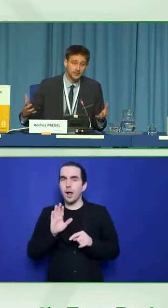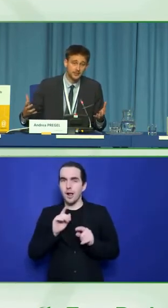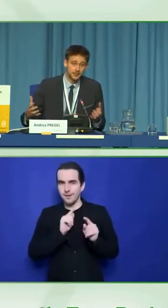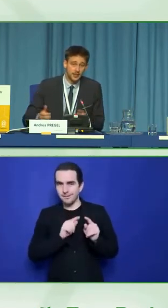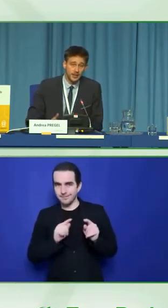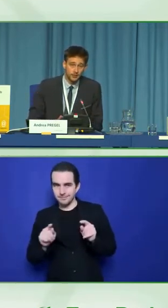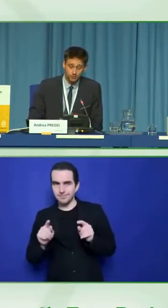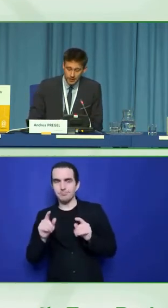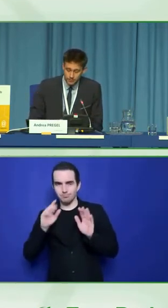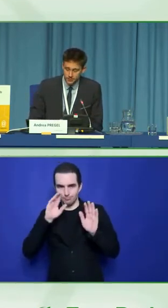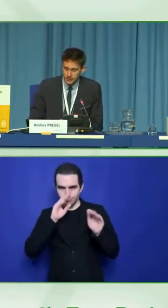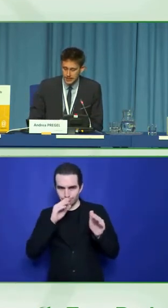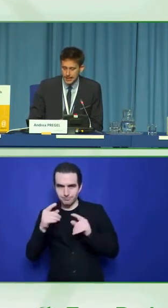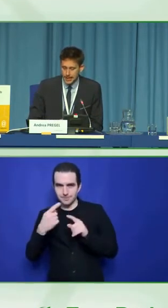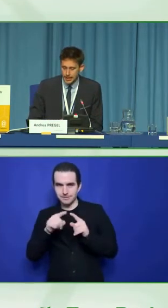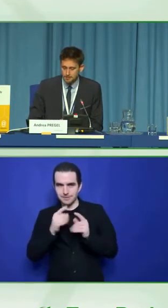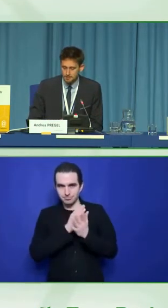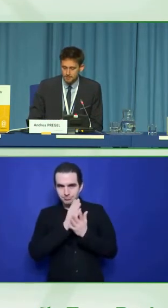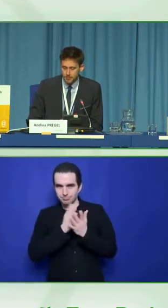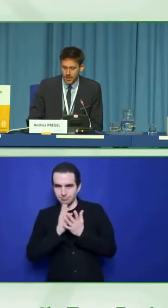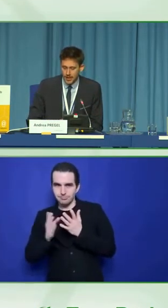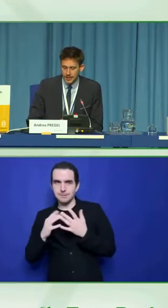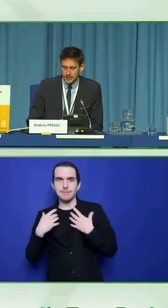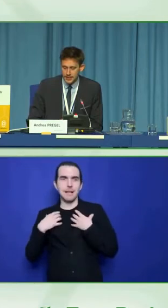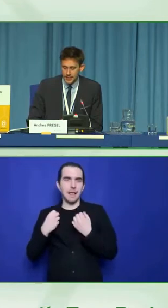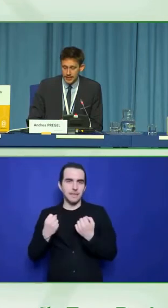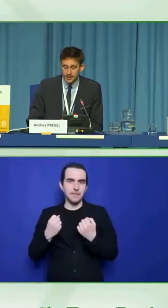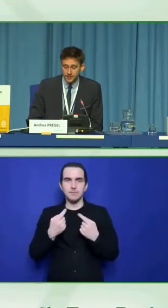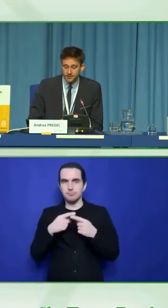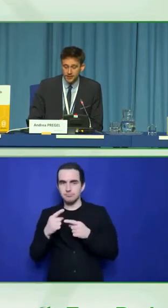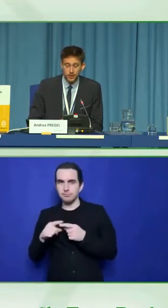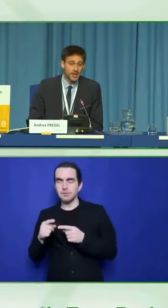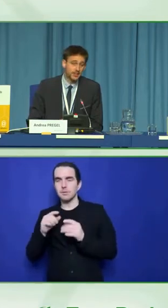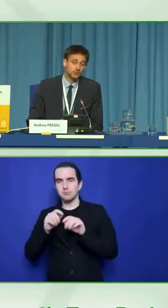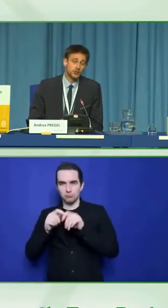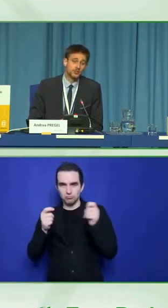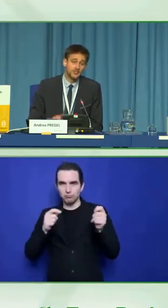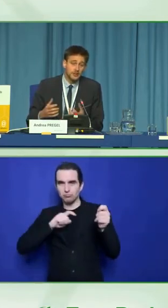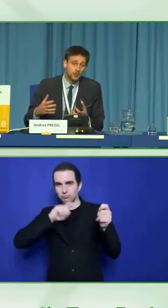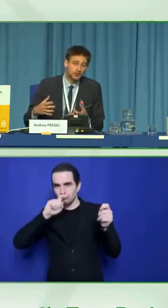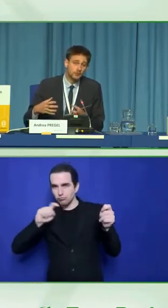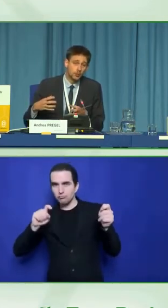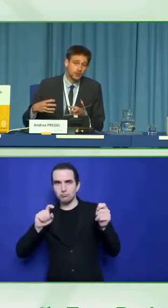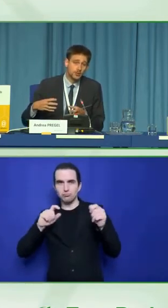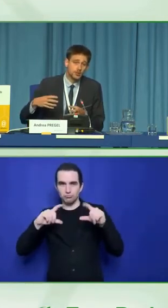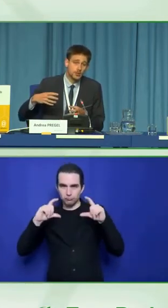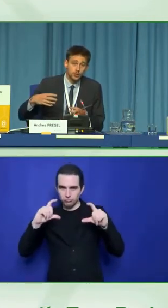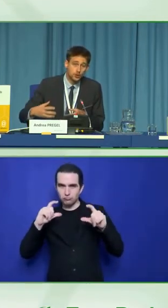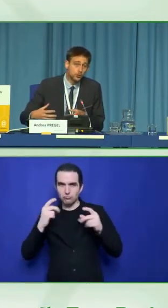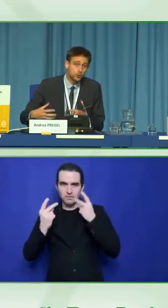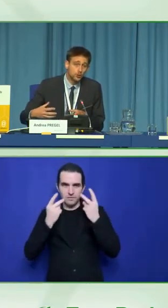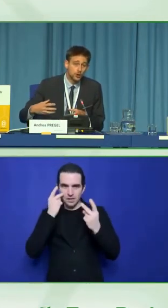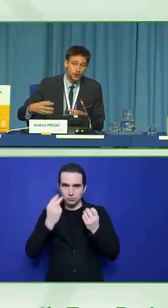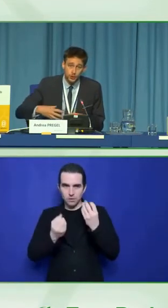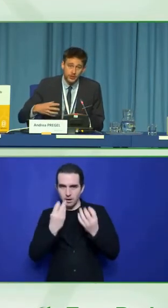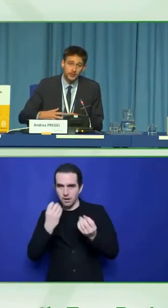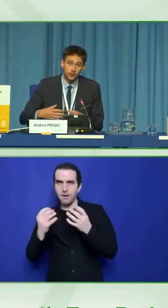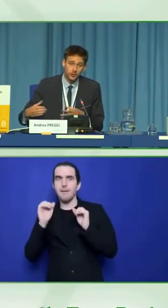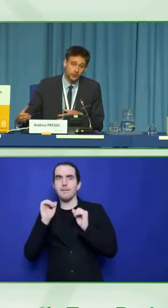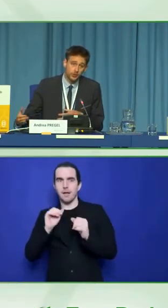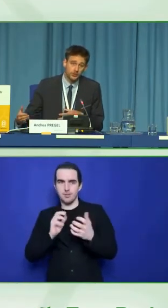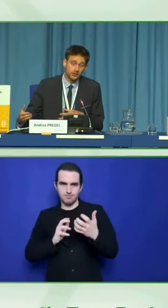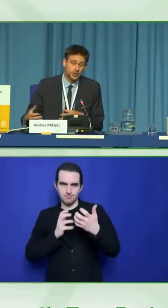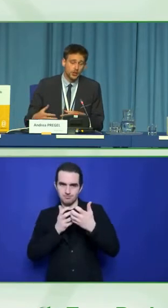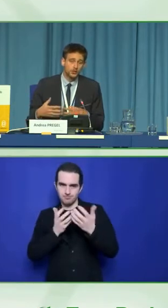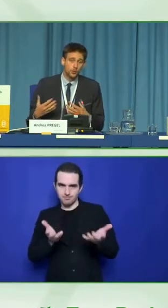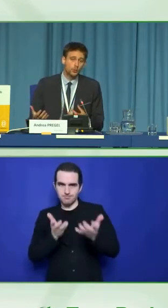staircases and ramps. And then there's a checklist, which is the most important tool during